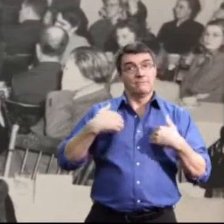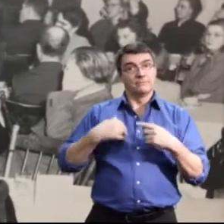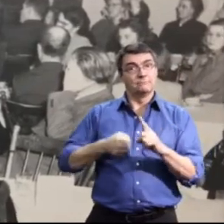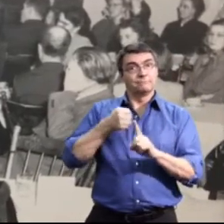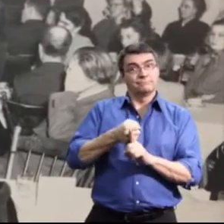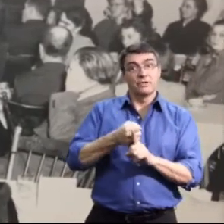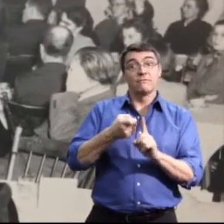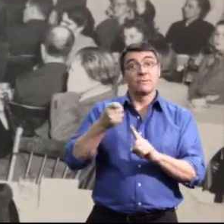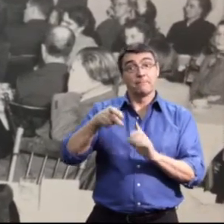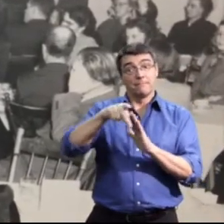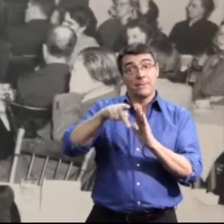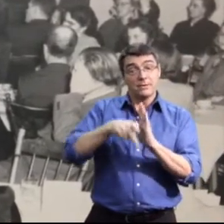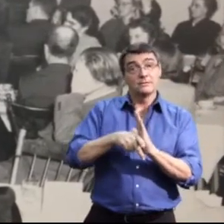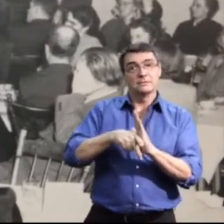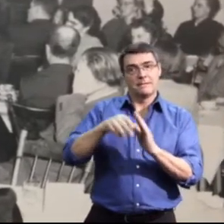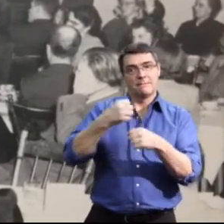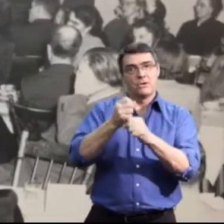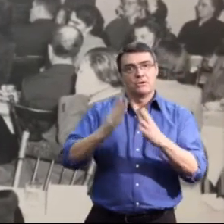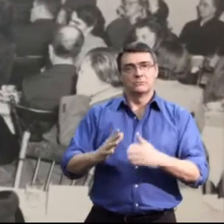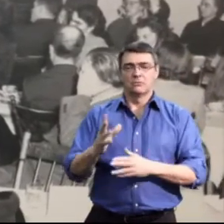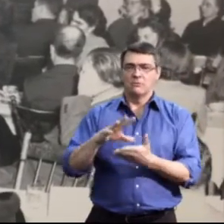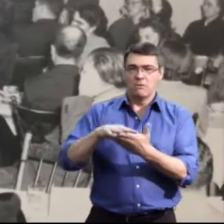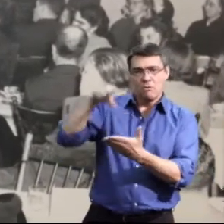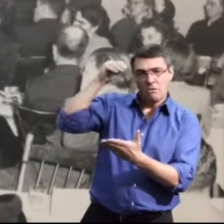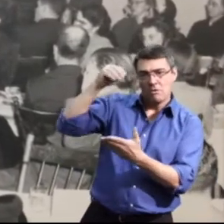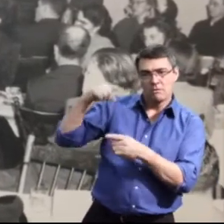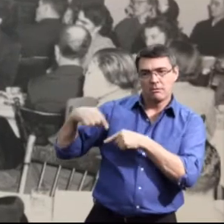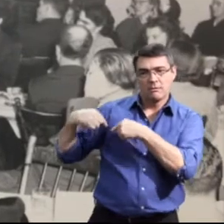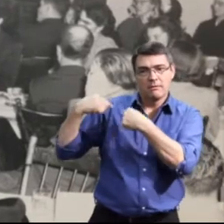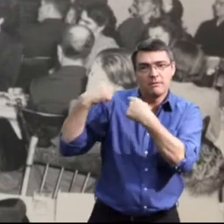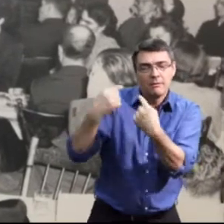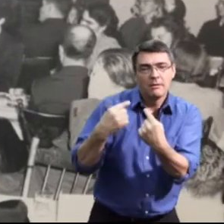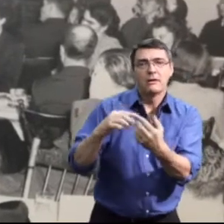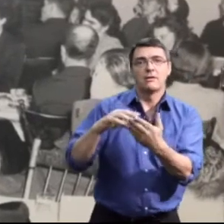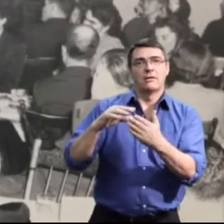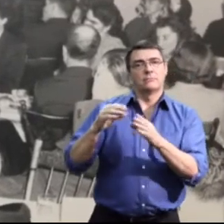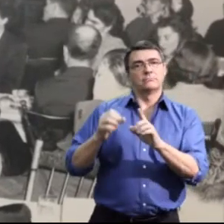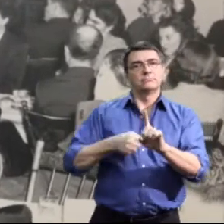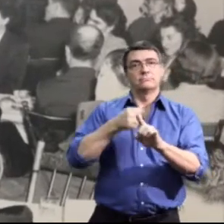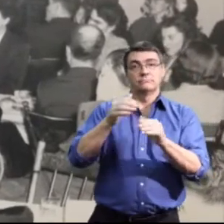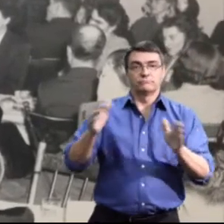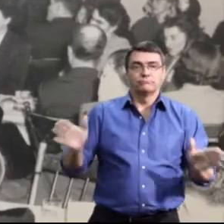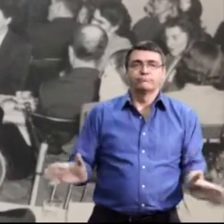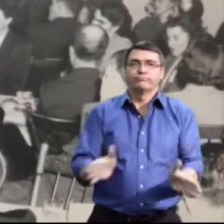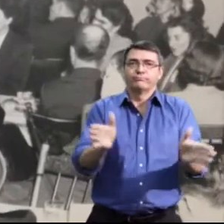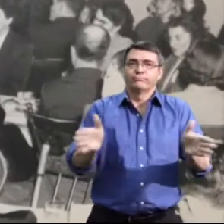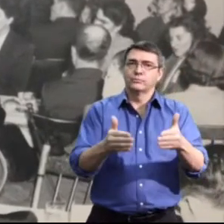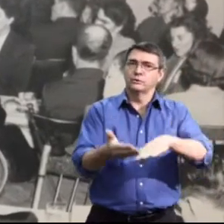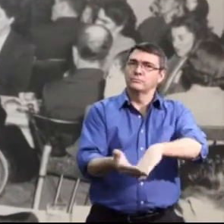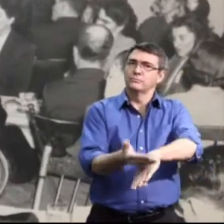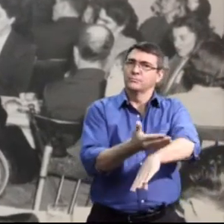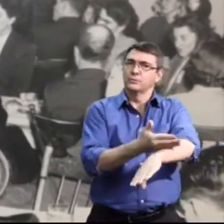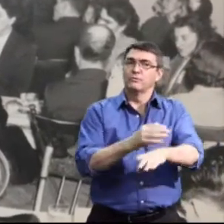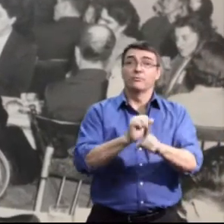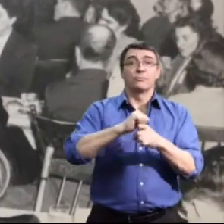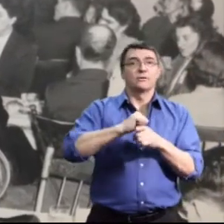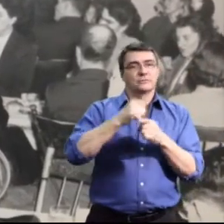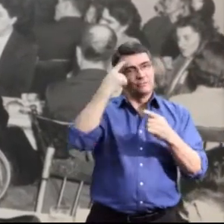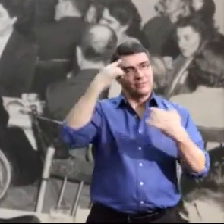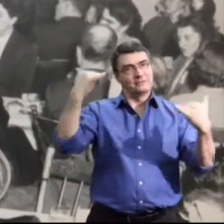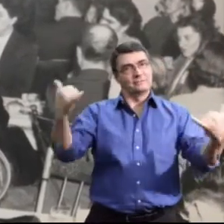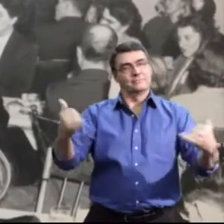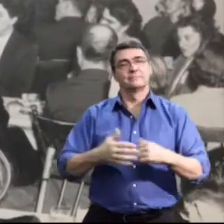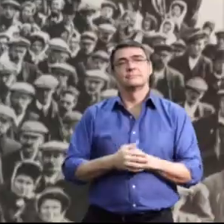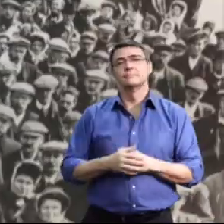disabilities as policymakers learn from the past while being influenced to improve practices in the present.